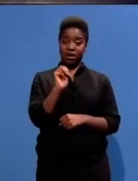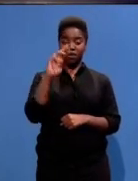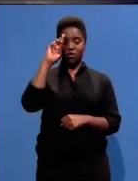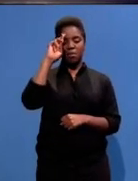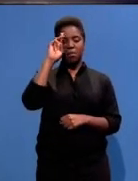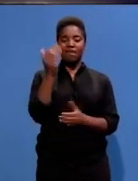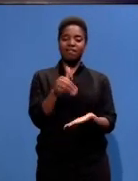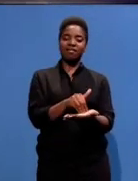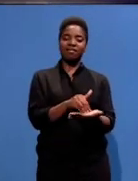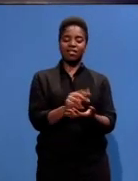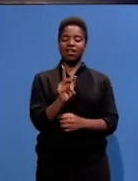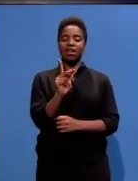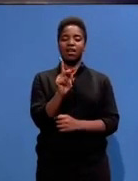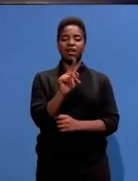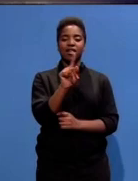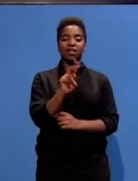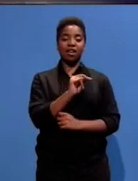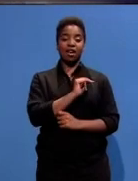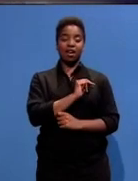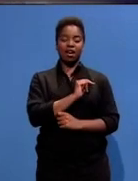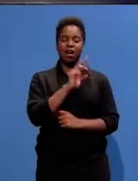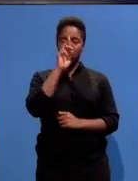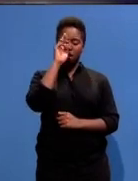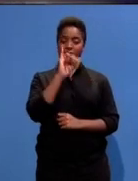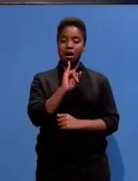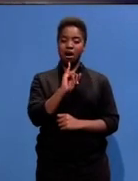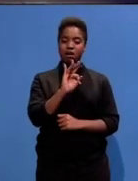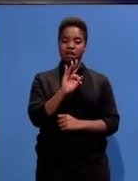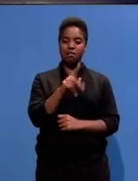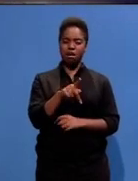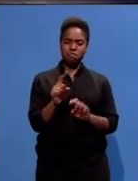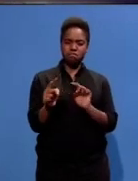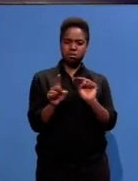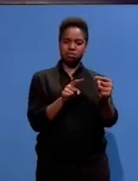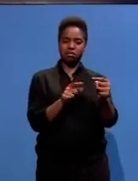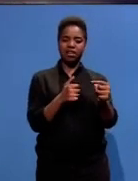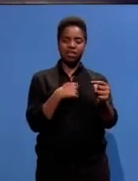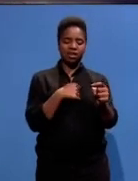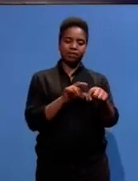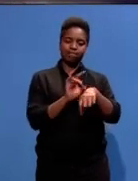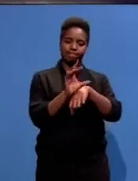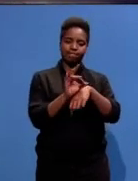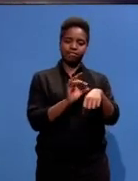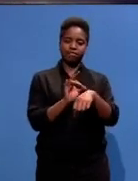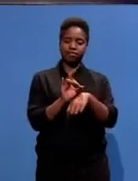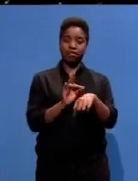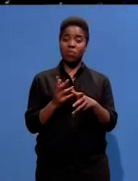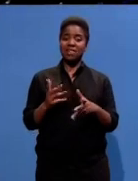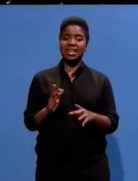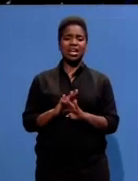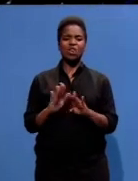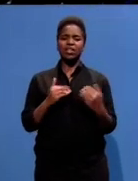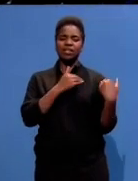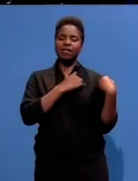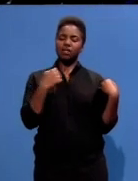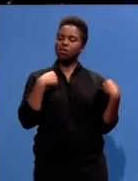down to KwaZulu-Natal, his security advised him that, Mr. President, you cannot go there. It is not safe. He said,